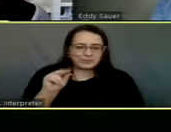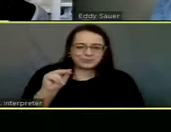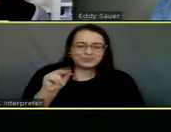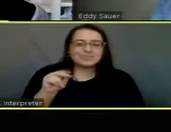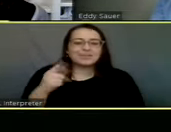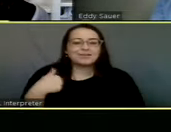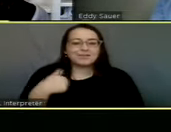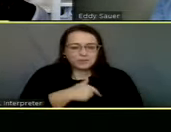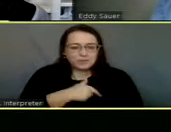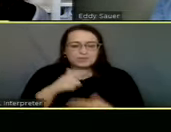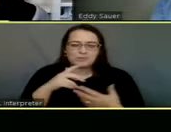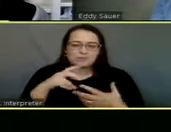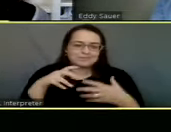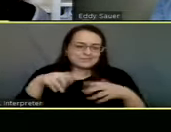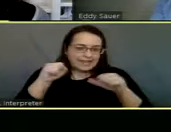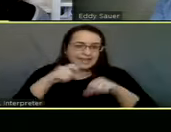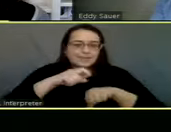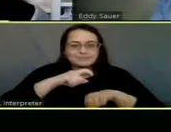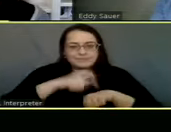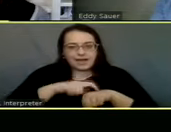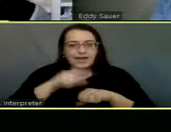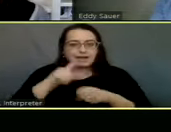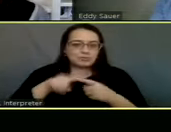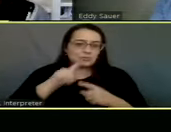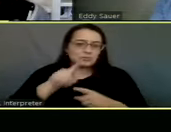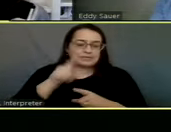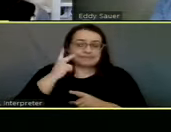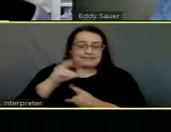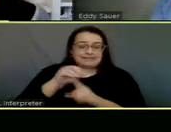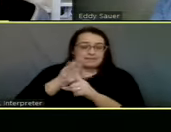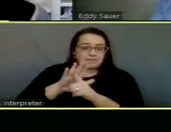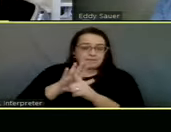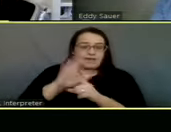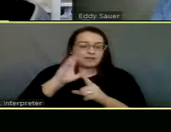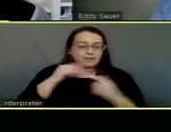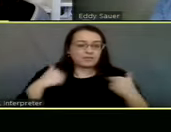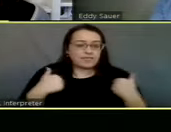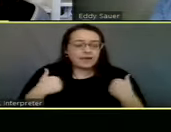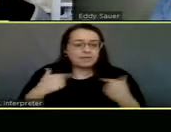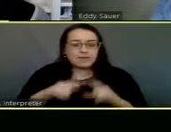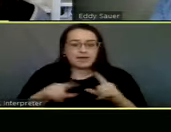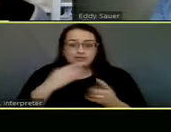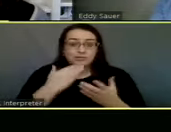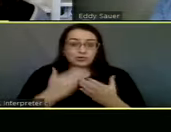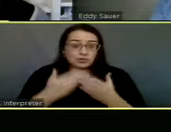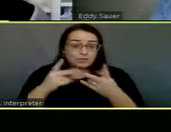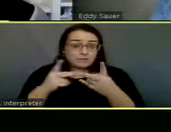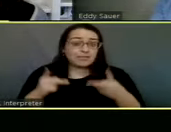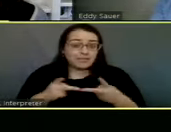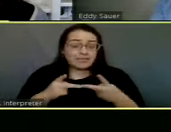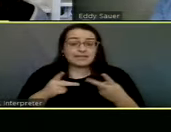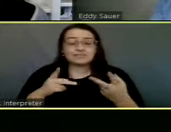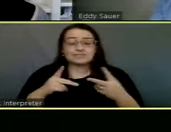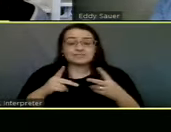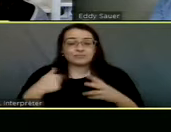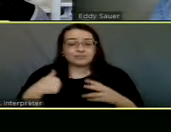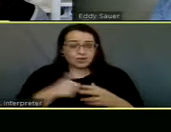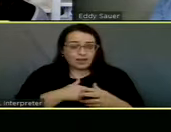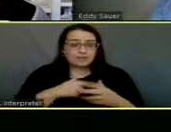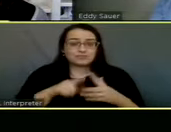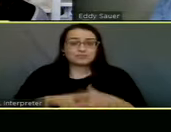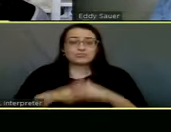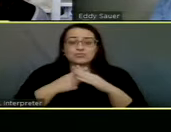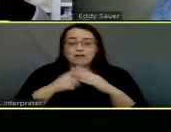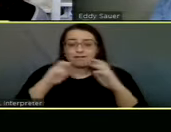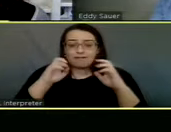a while for it to even impact our animal population, but it is a great platform for us to educate people about